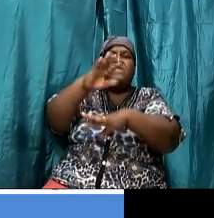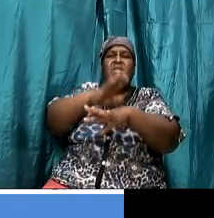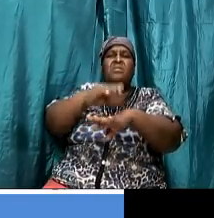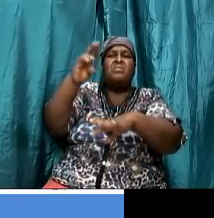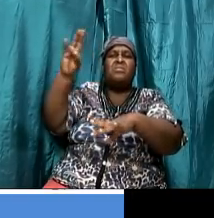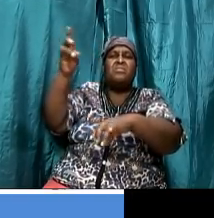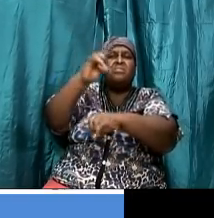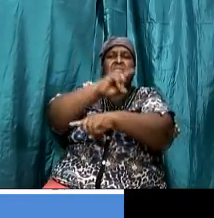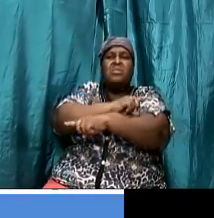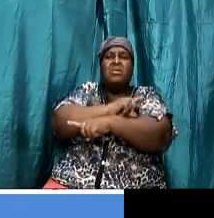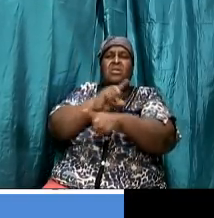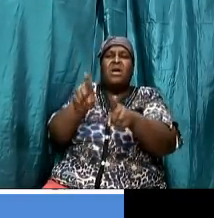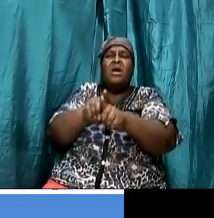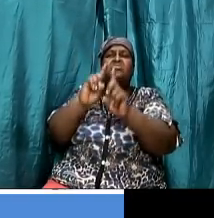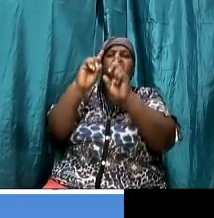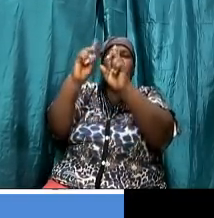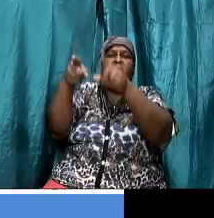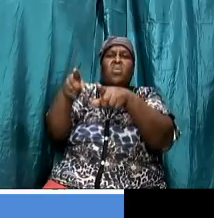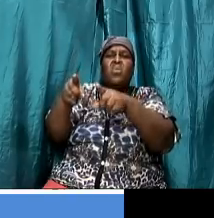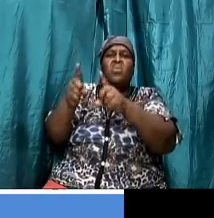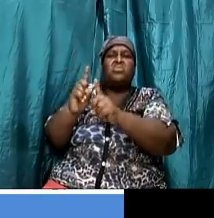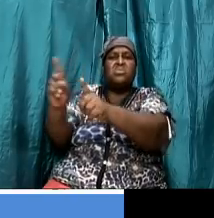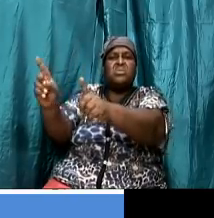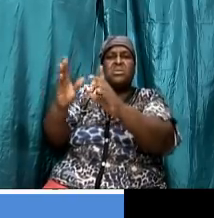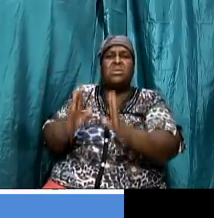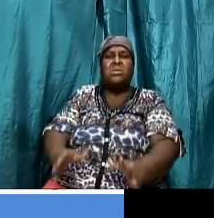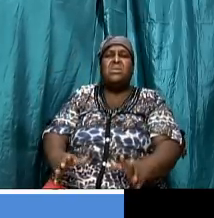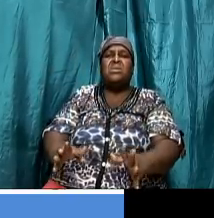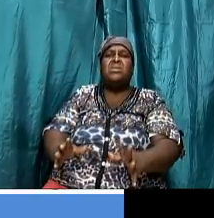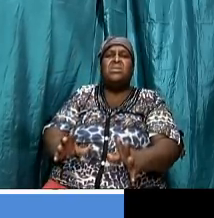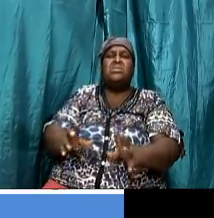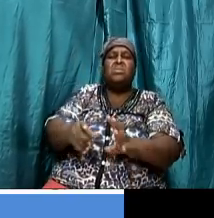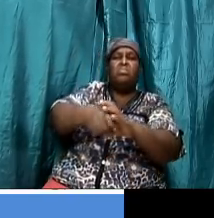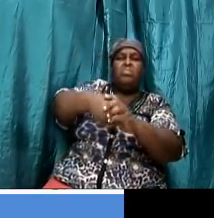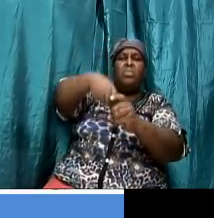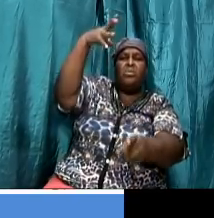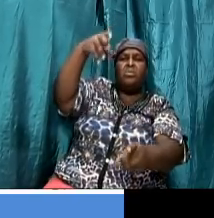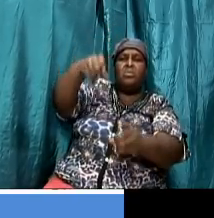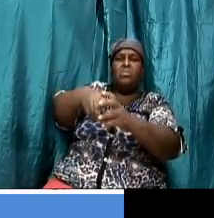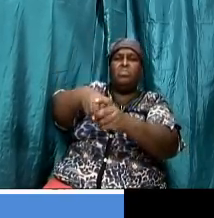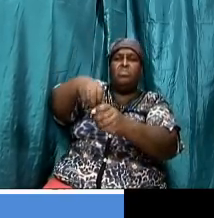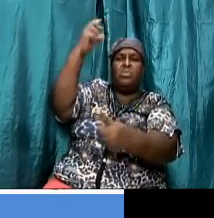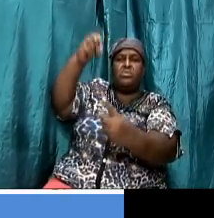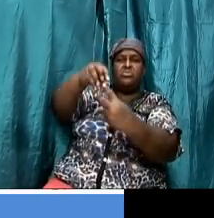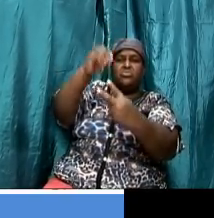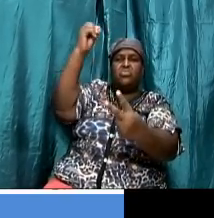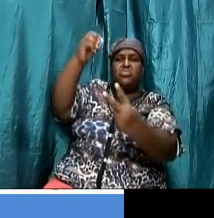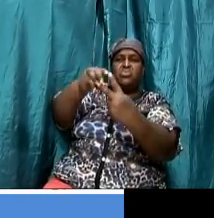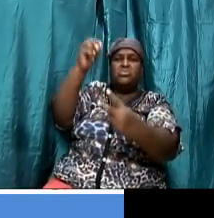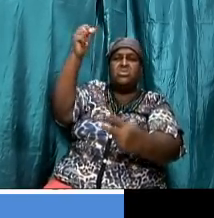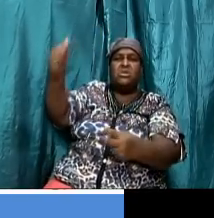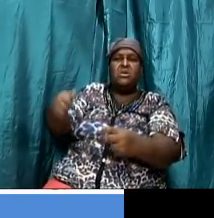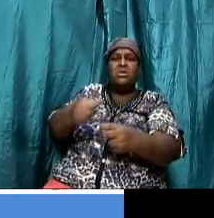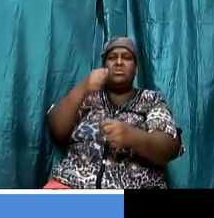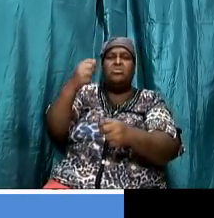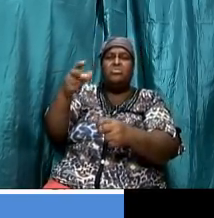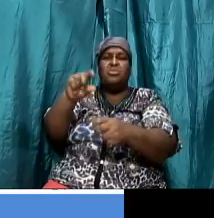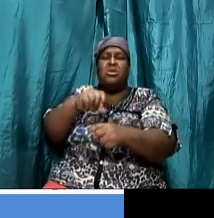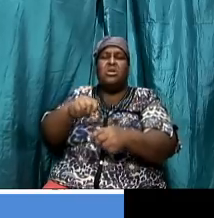as they went his disciples began to plot the heads of the grain and the pharisees said unto him